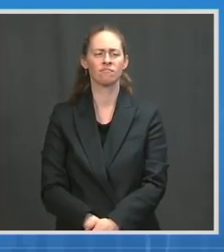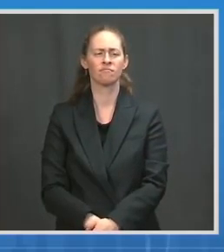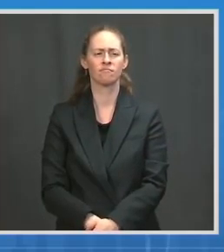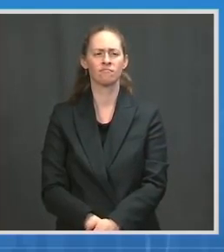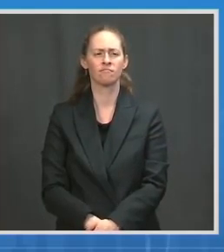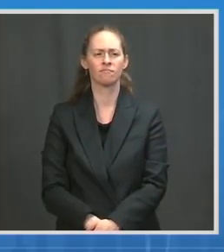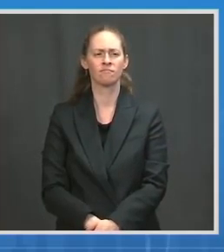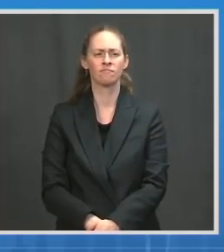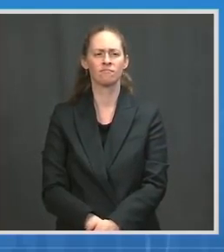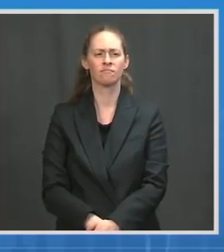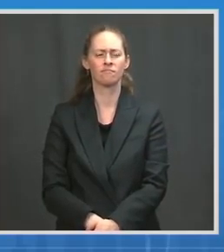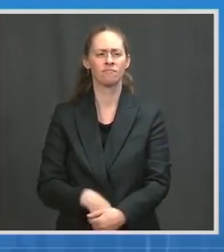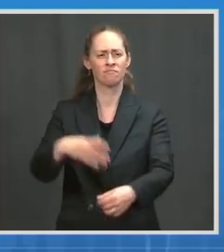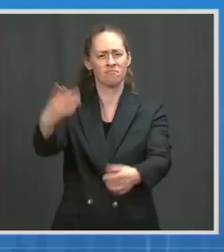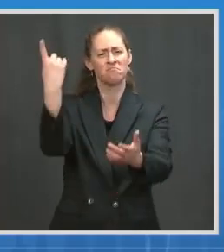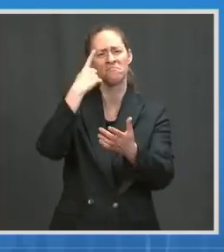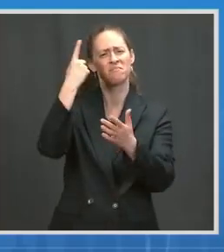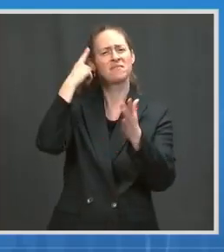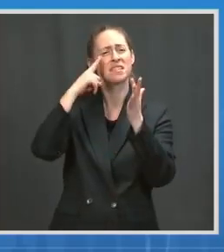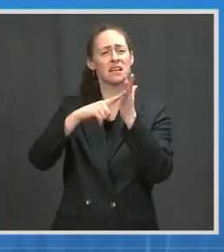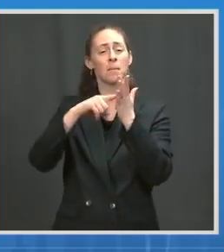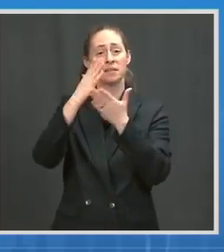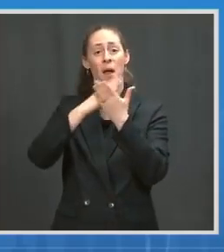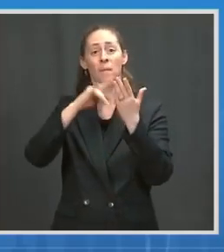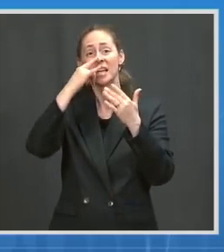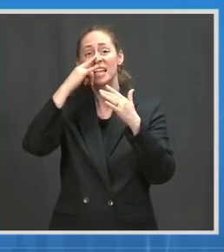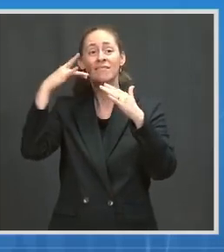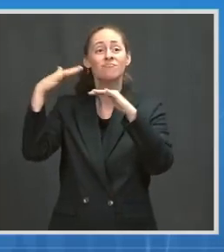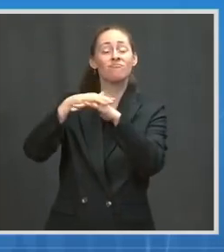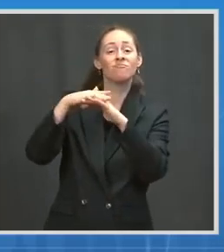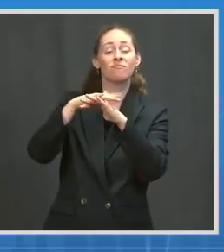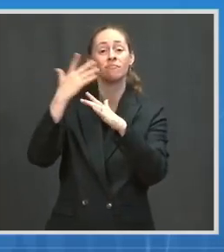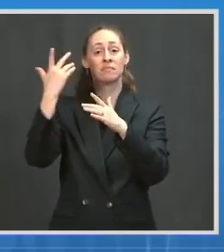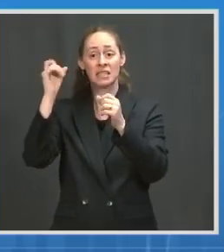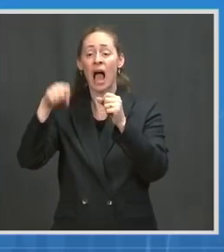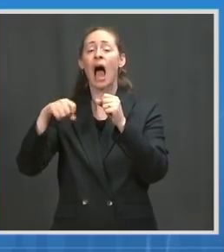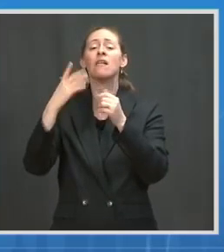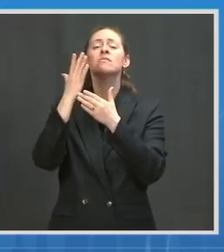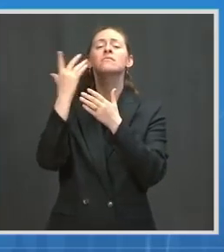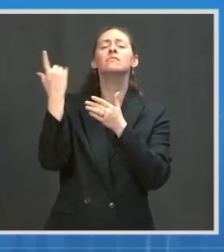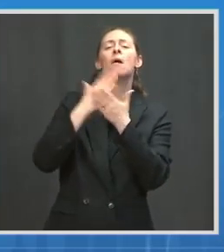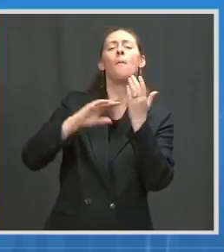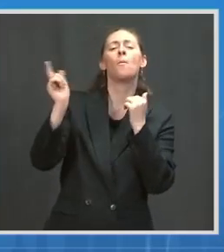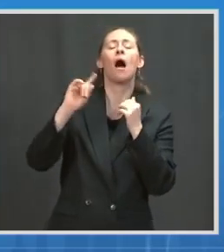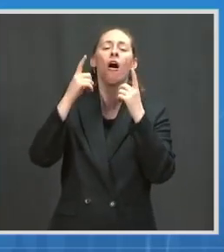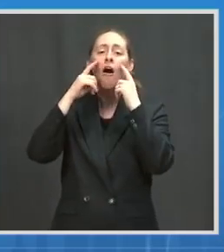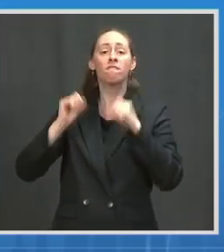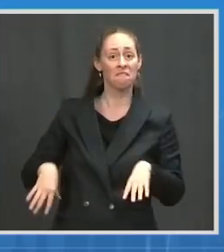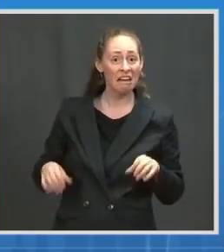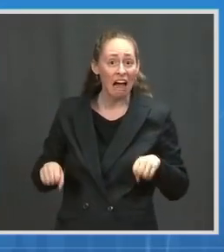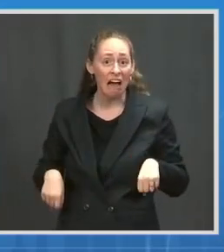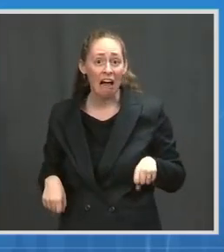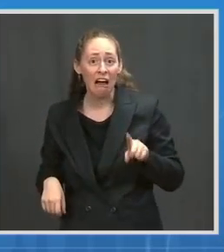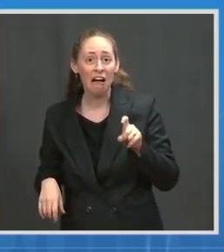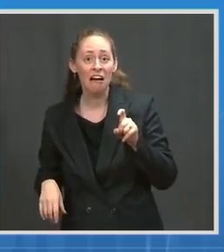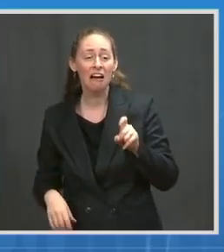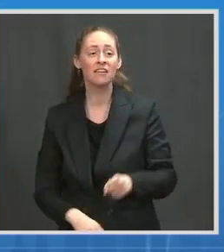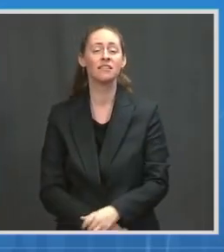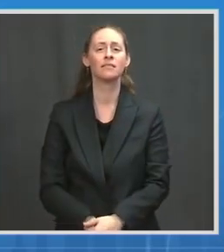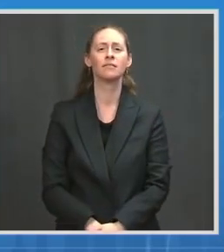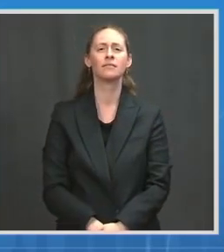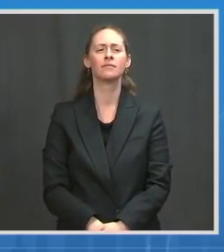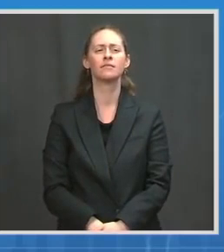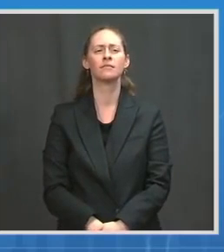to wear masks outdoors at camp? Dr. Walensky, thank you for that question. So we have two sets of guidance. We have guidance for masking and